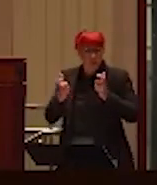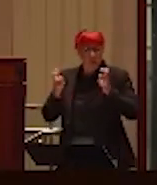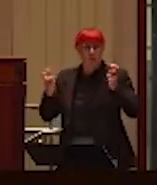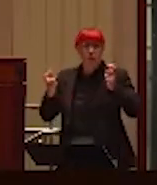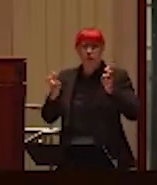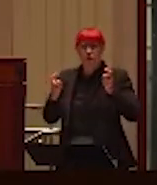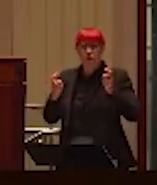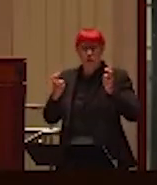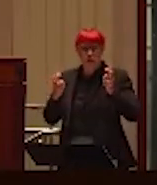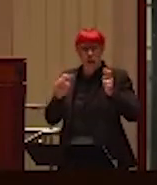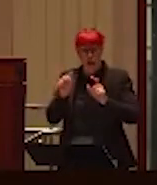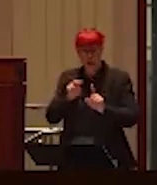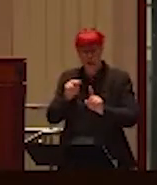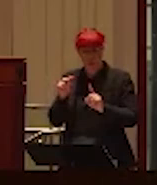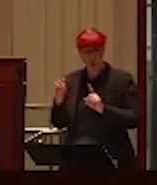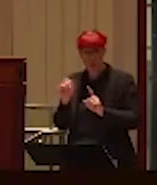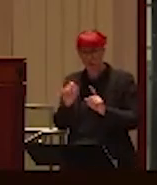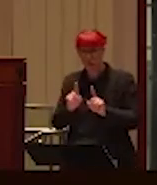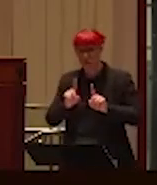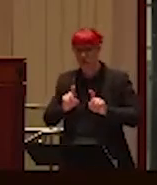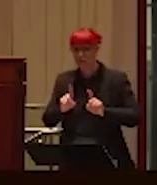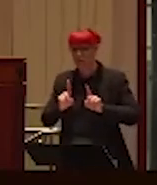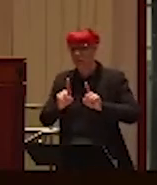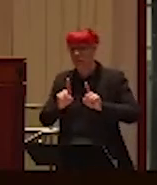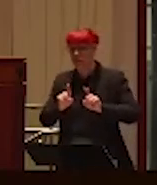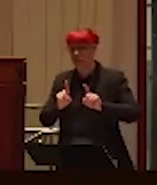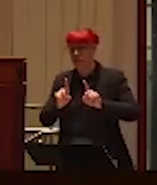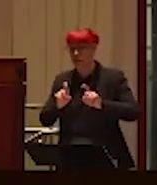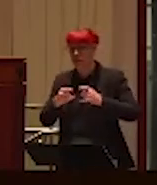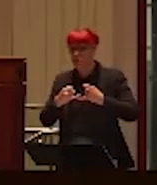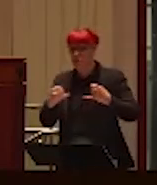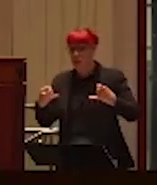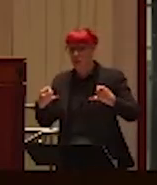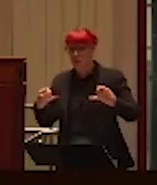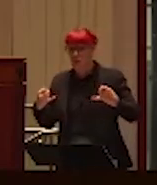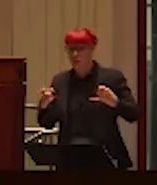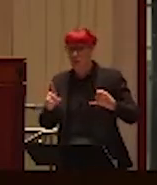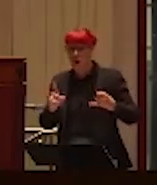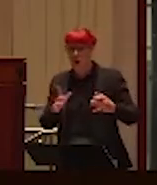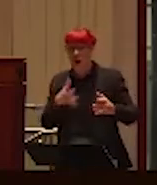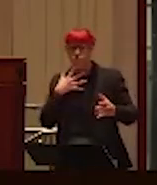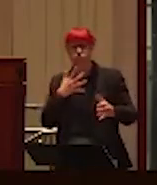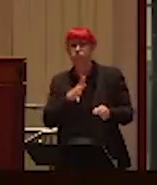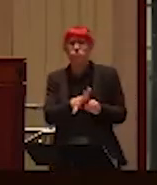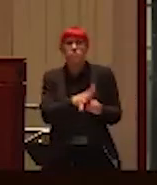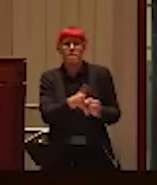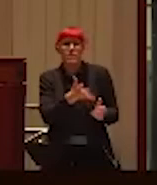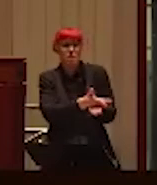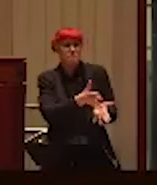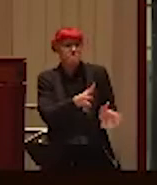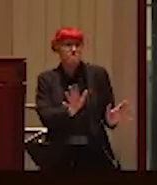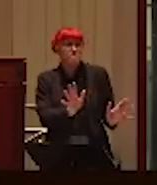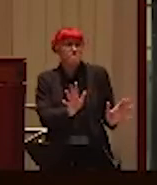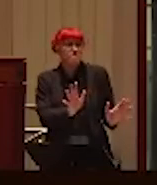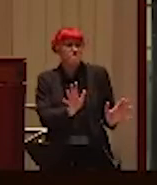through another lens, it was testing all along to see where the line was, where I would say that's enough. And, and I didn't do that